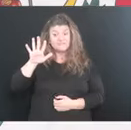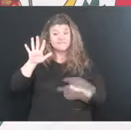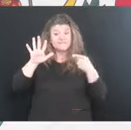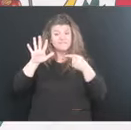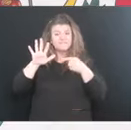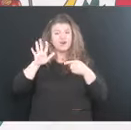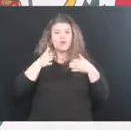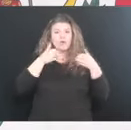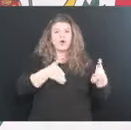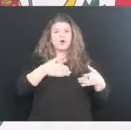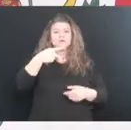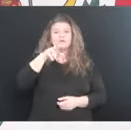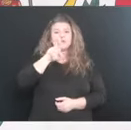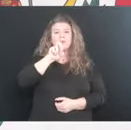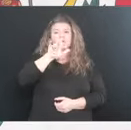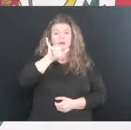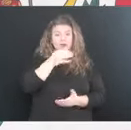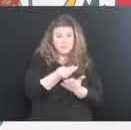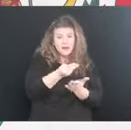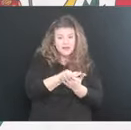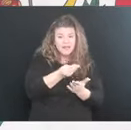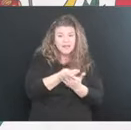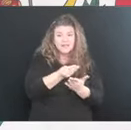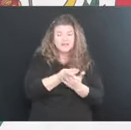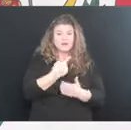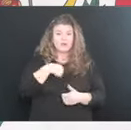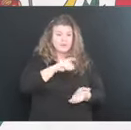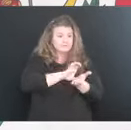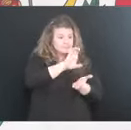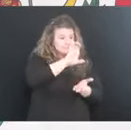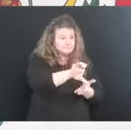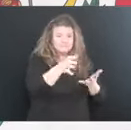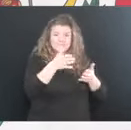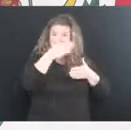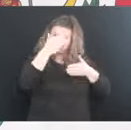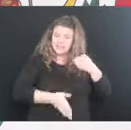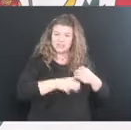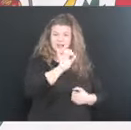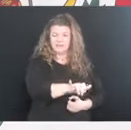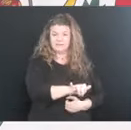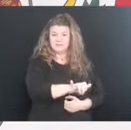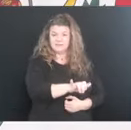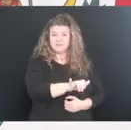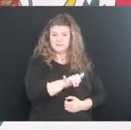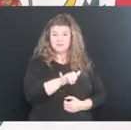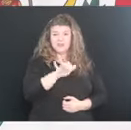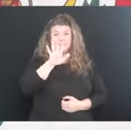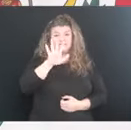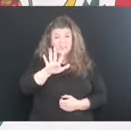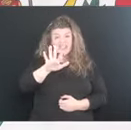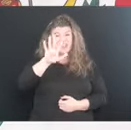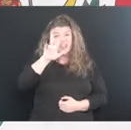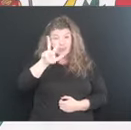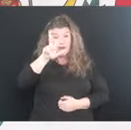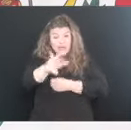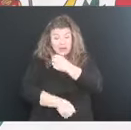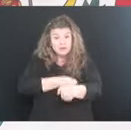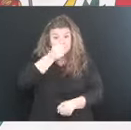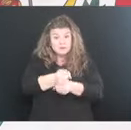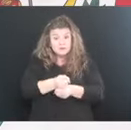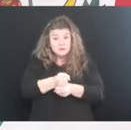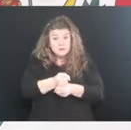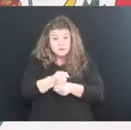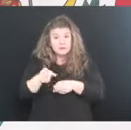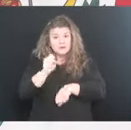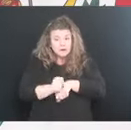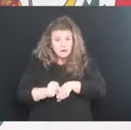approach to prosperity dollars that we committed there and everything to finish it, finish it 53 years. It was in the, in